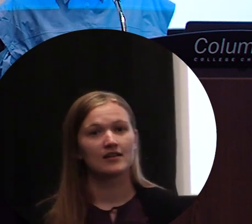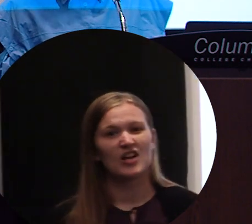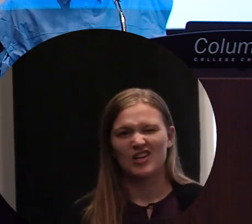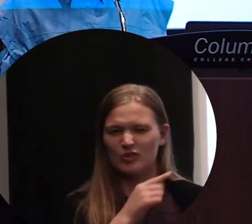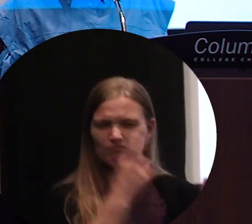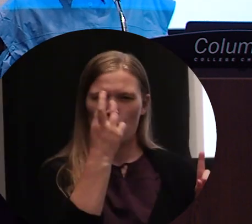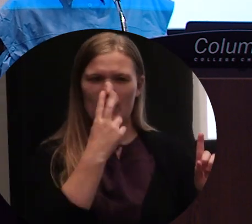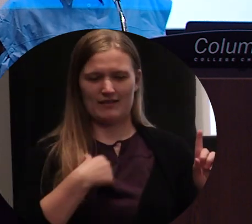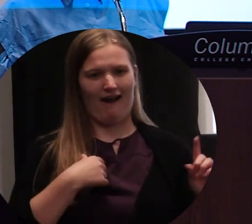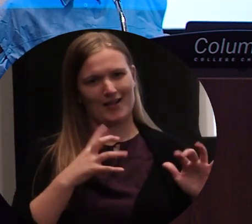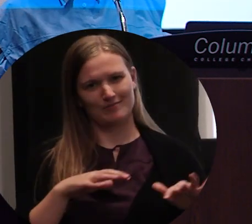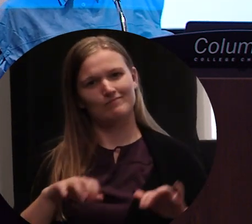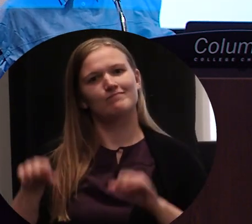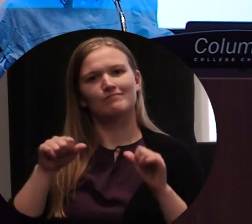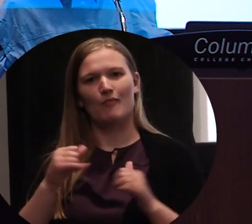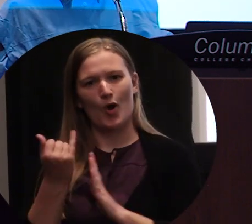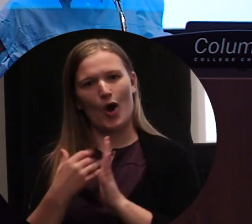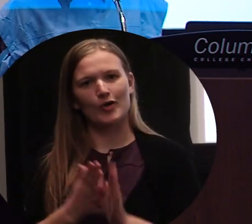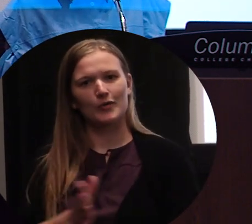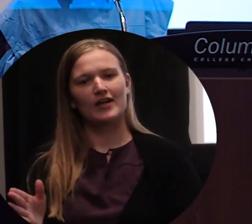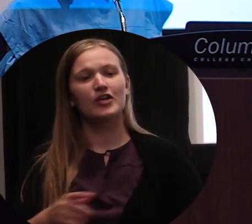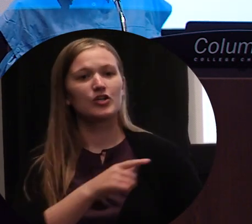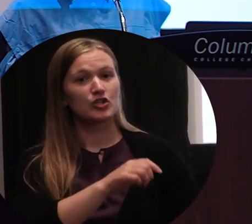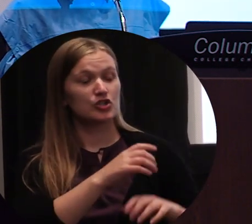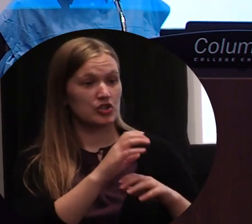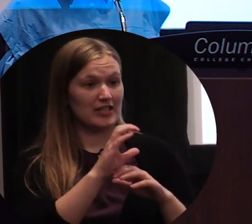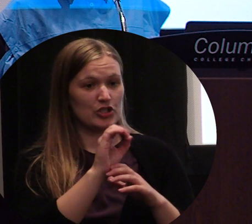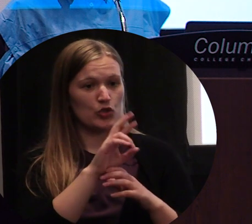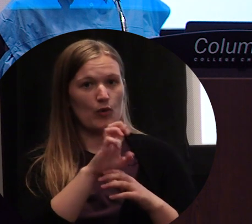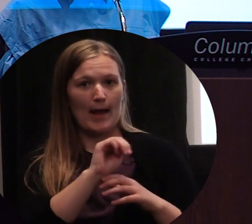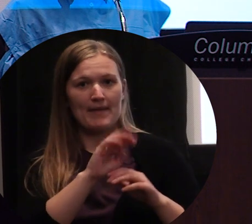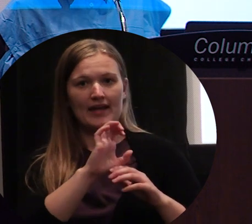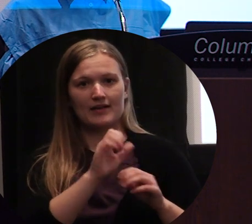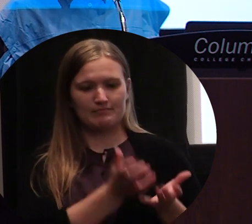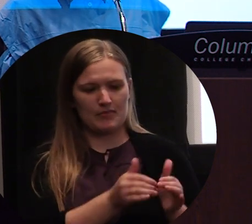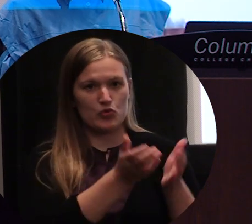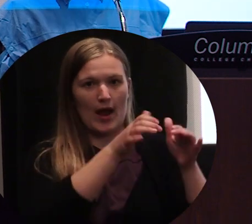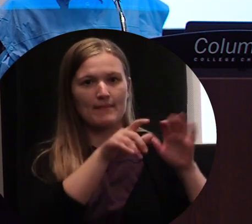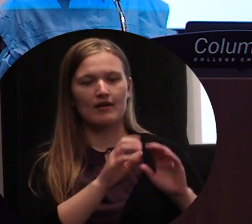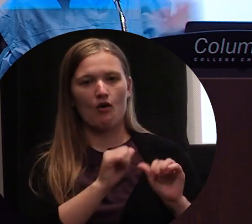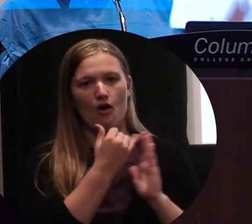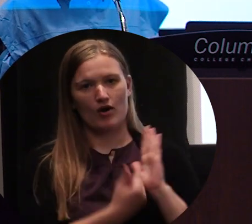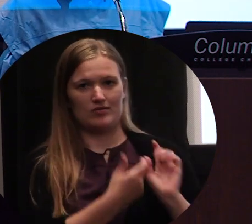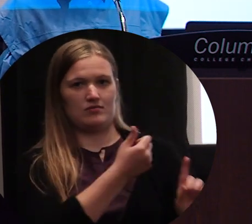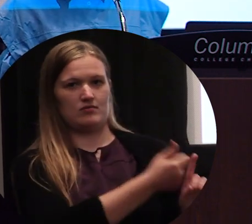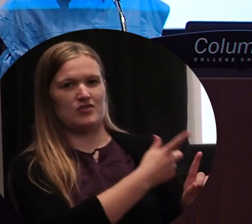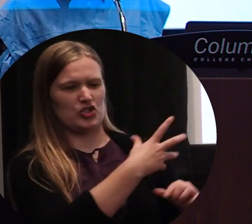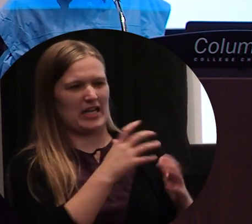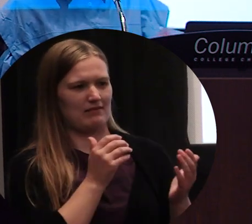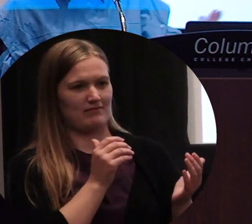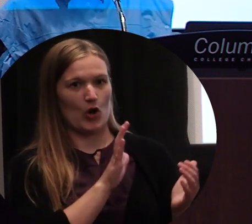why I started in an art. She makes ceramic works, which is what she's standing in front of right here in the center. And